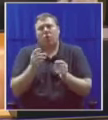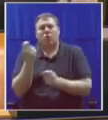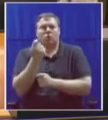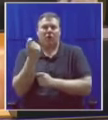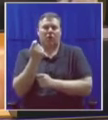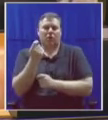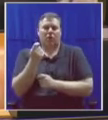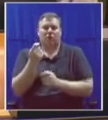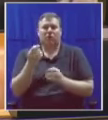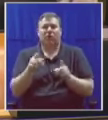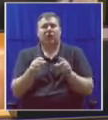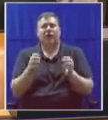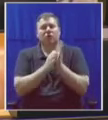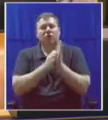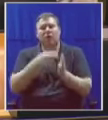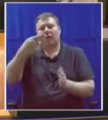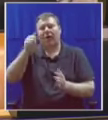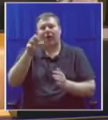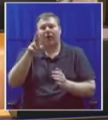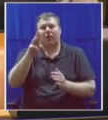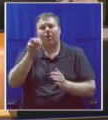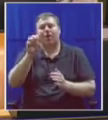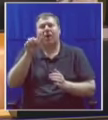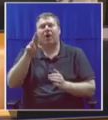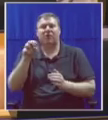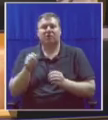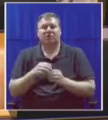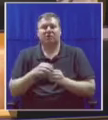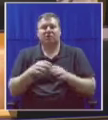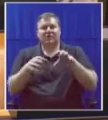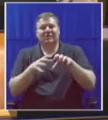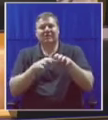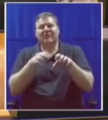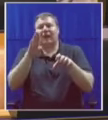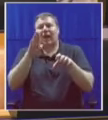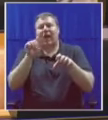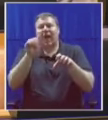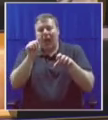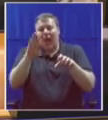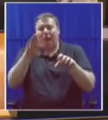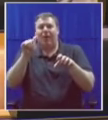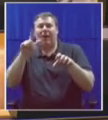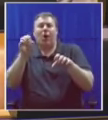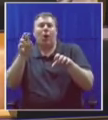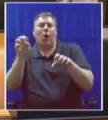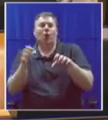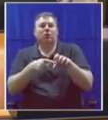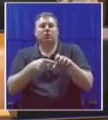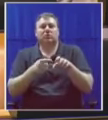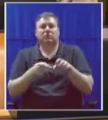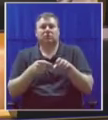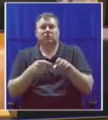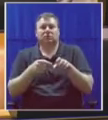200 kilograms of abalone for a season. Abalone internationally costs 8,000 rand per kilo, but a Chinese-owned